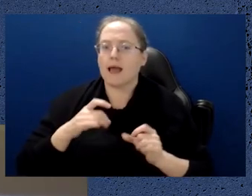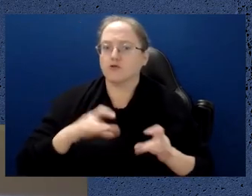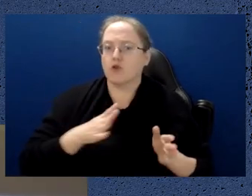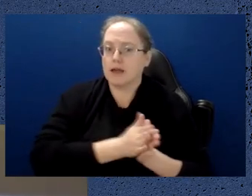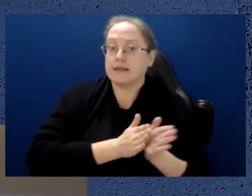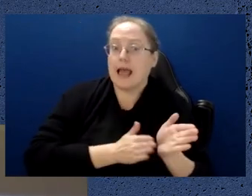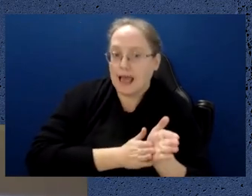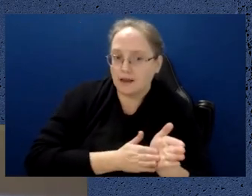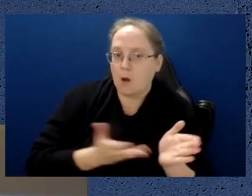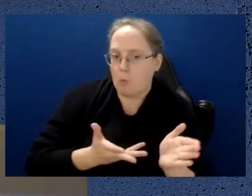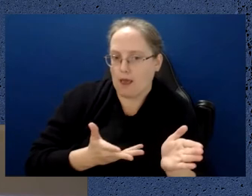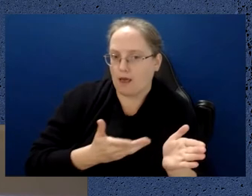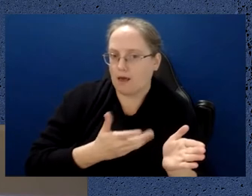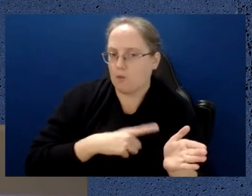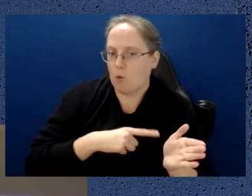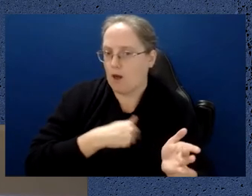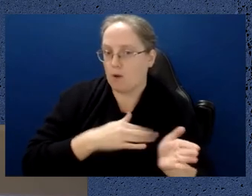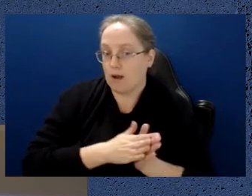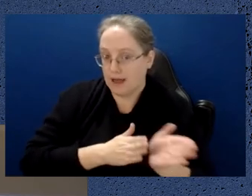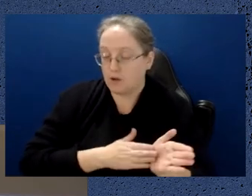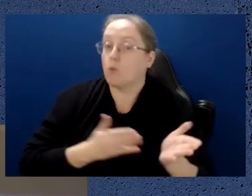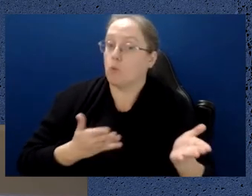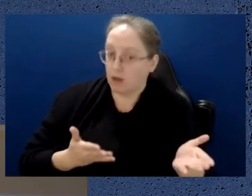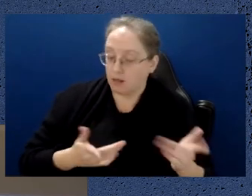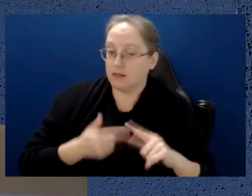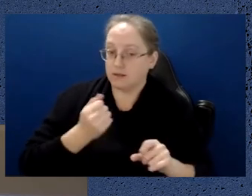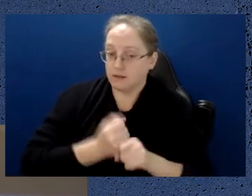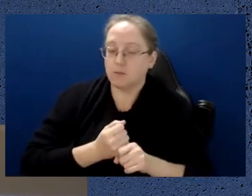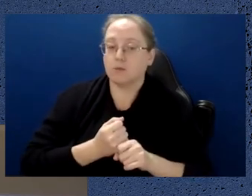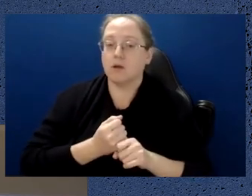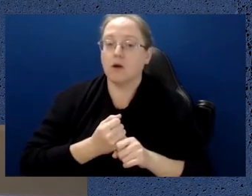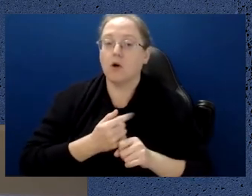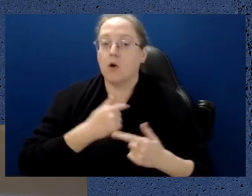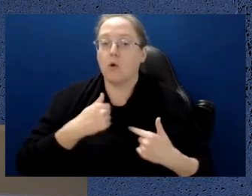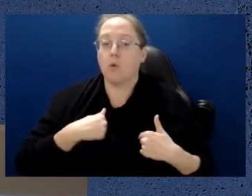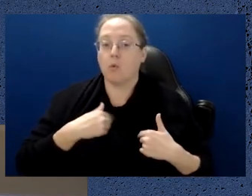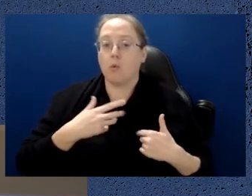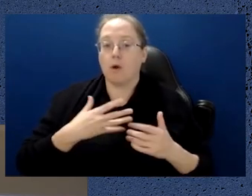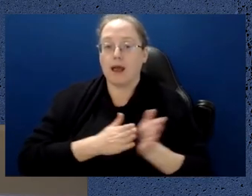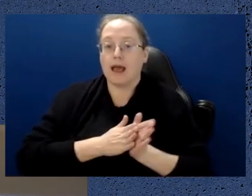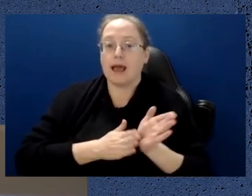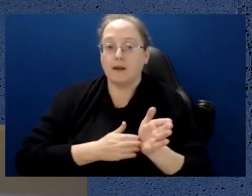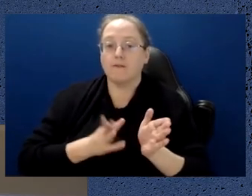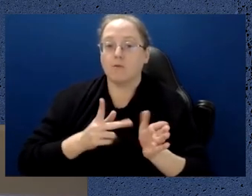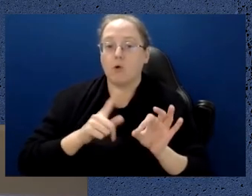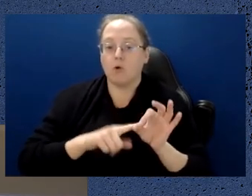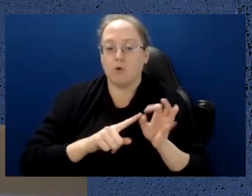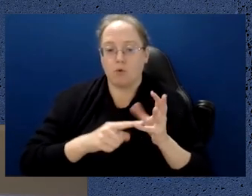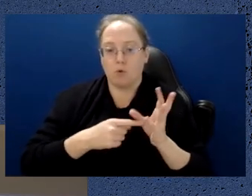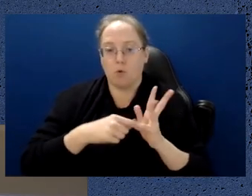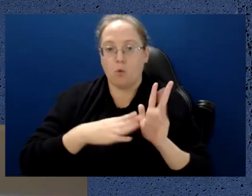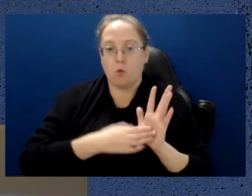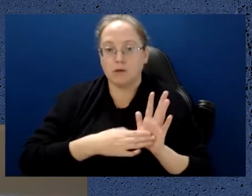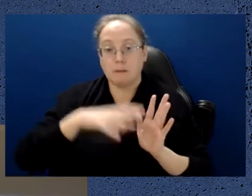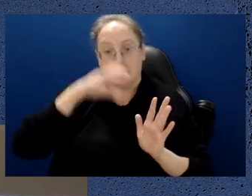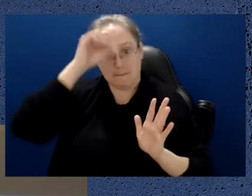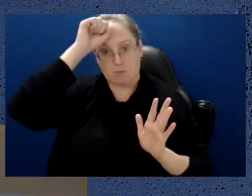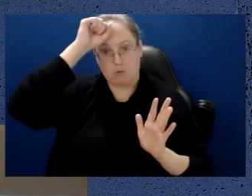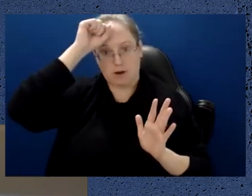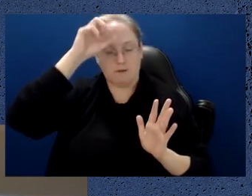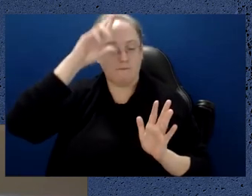advantage. One of the places where Australia has a distinct advantage is in something called quantum memory for for light.